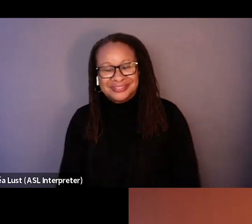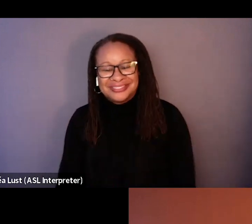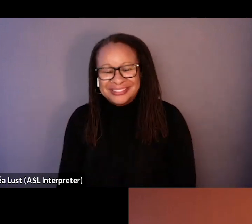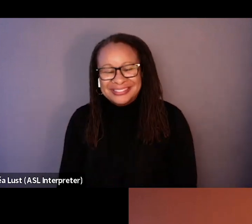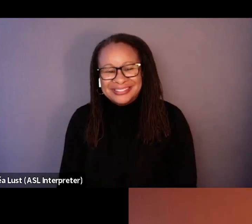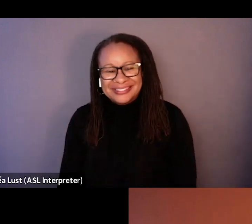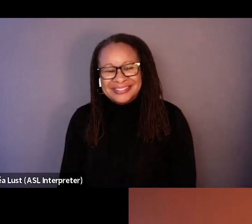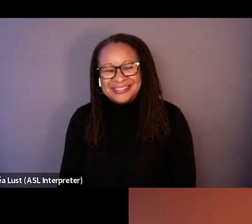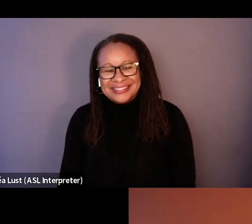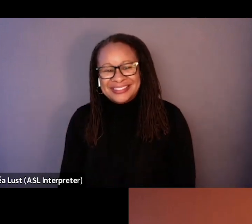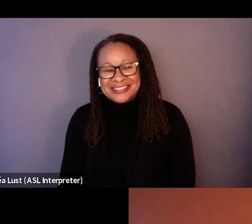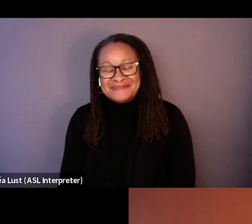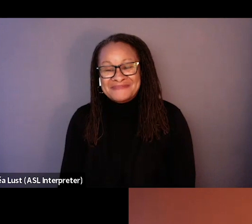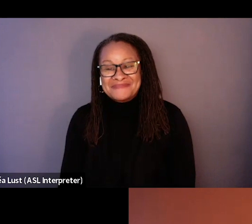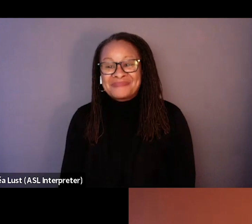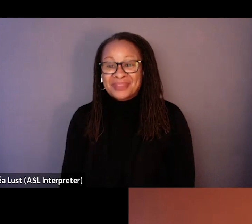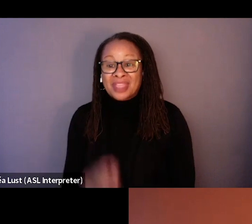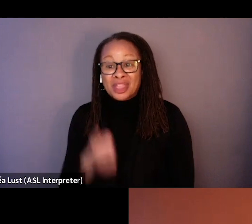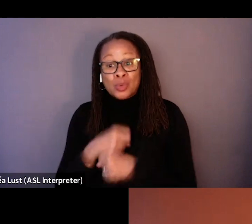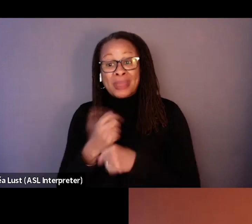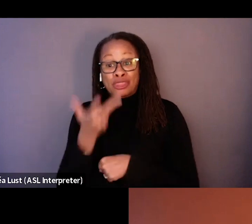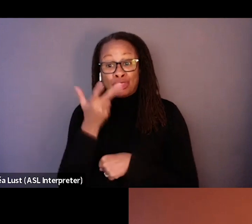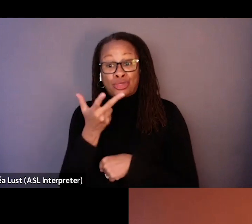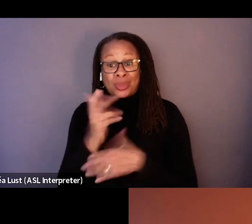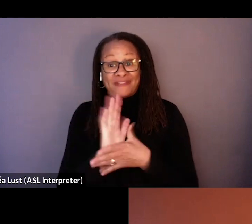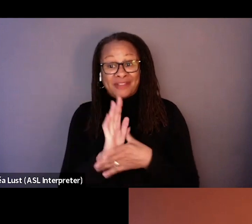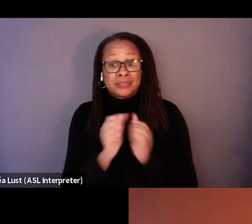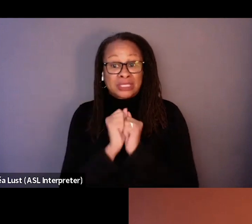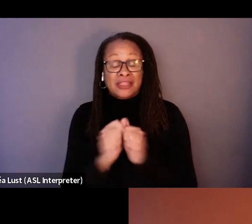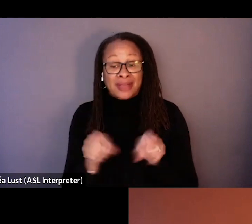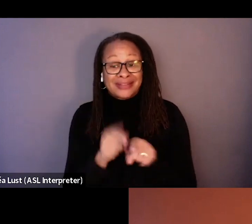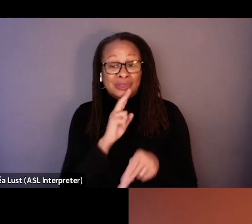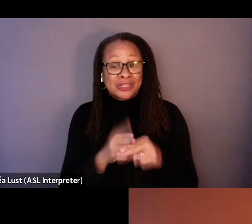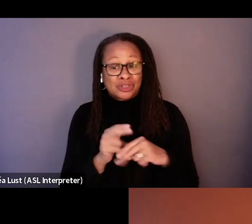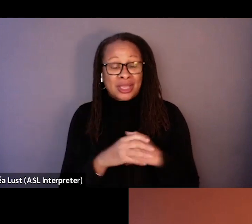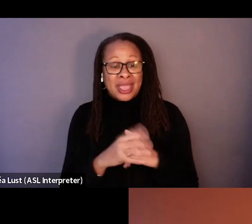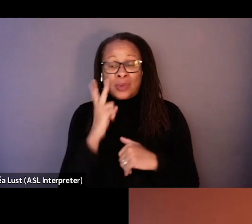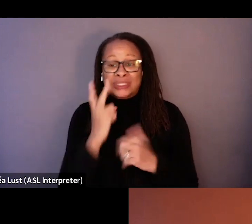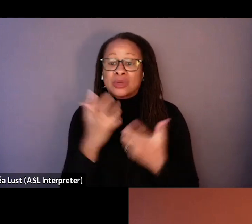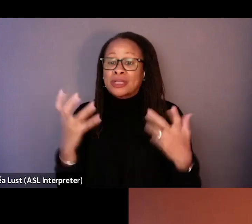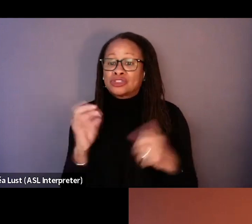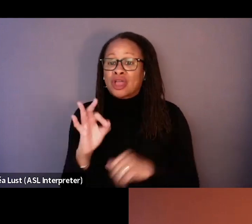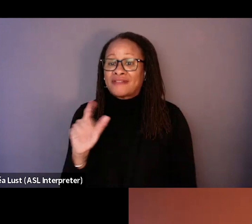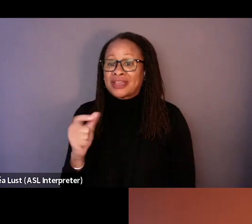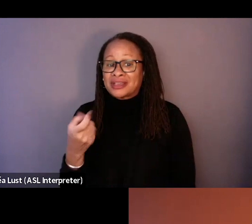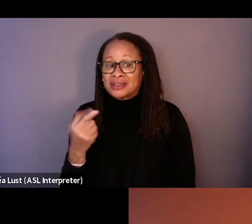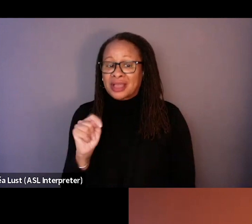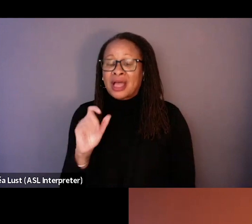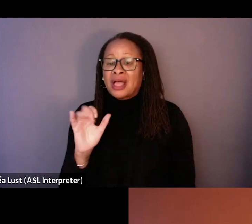Well, it's, you made three films together as, as you mentioned, and, and we see so much of get in